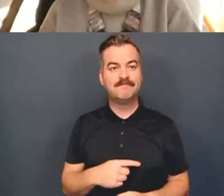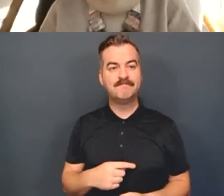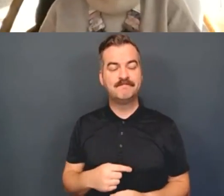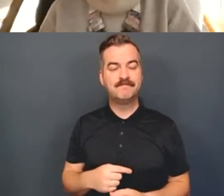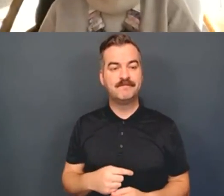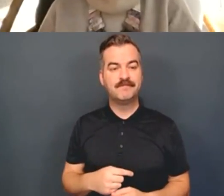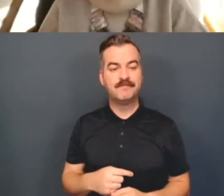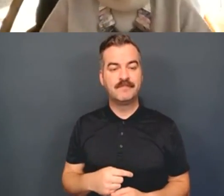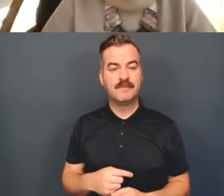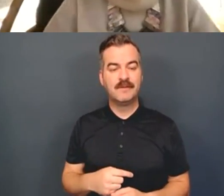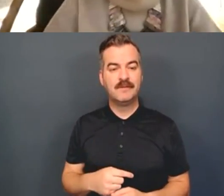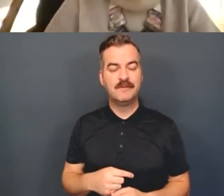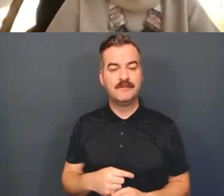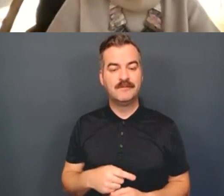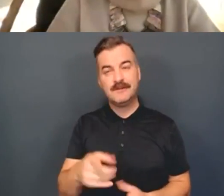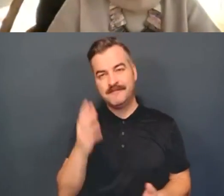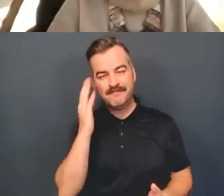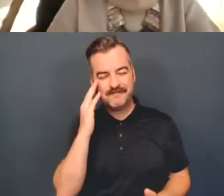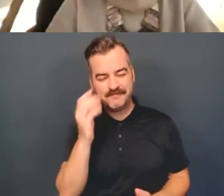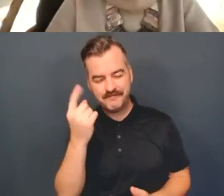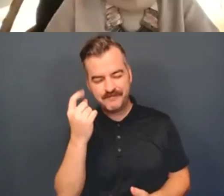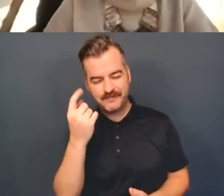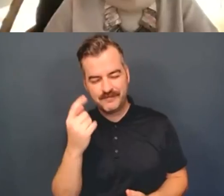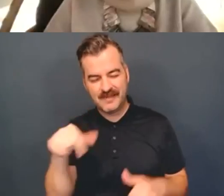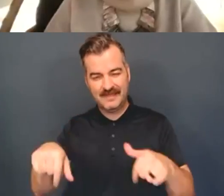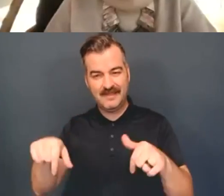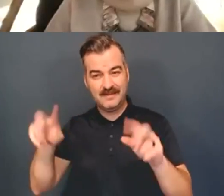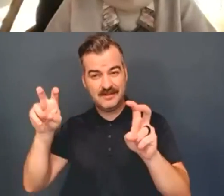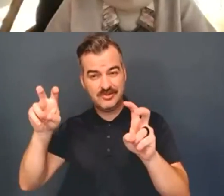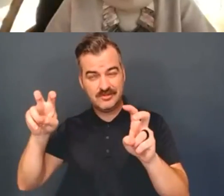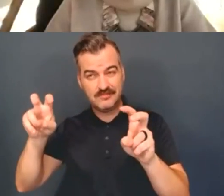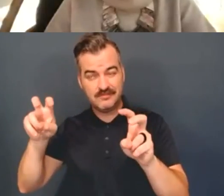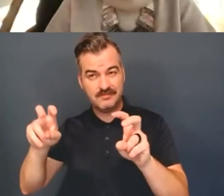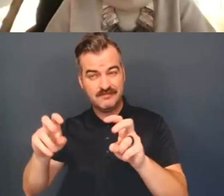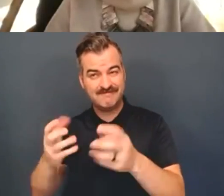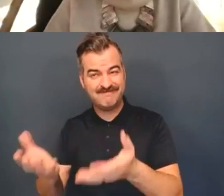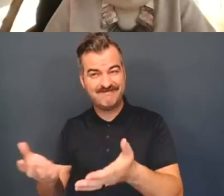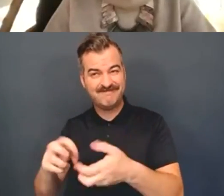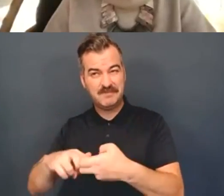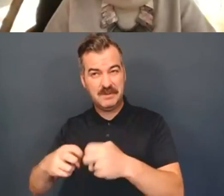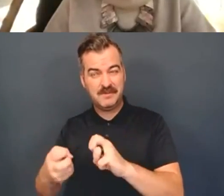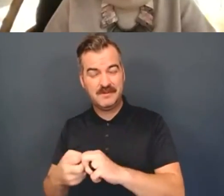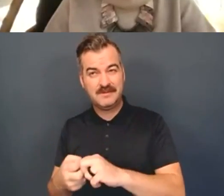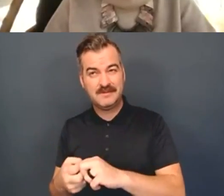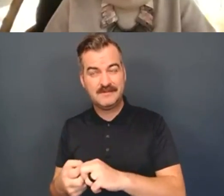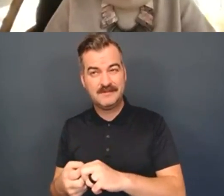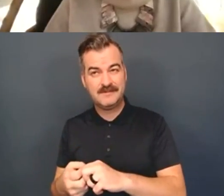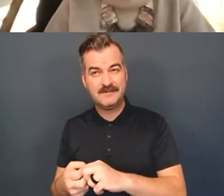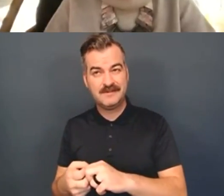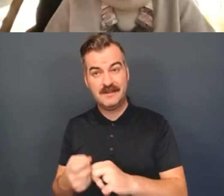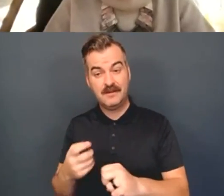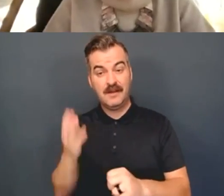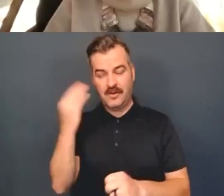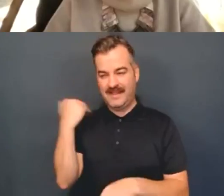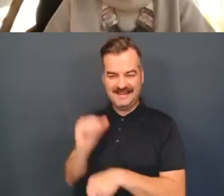you know, the thing is about this issue is that like we were saying last